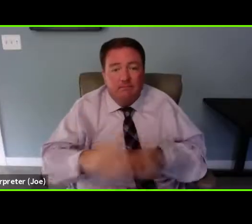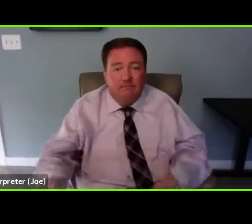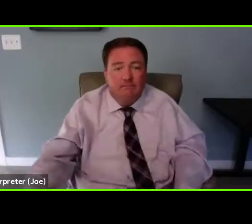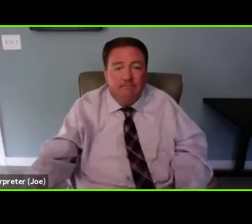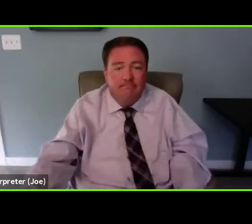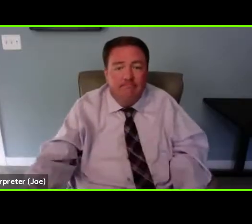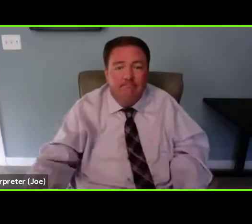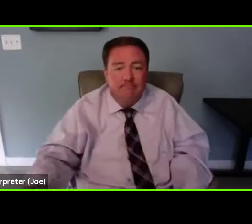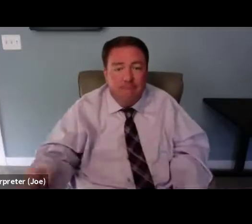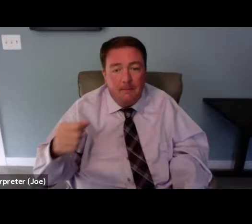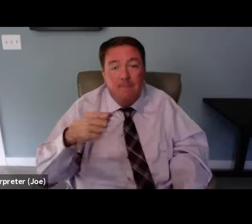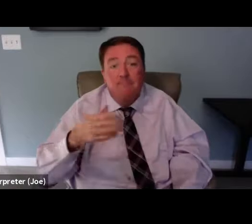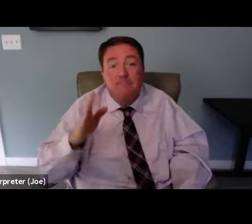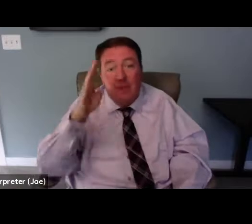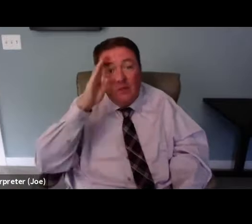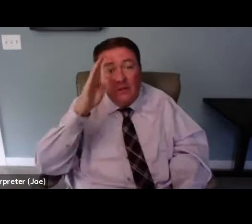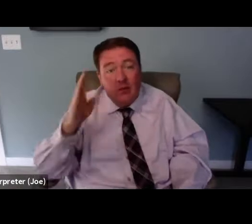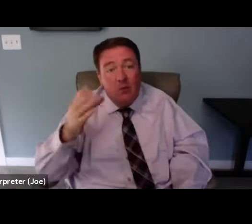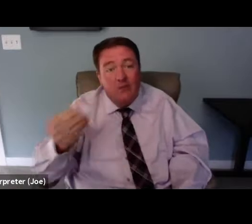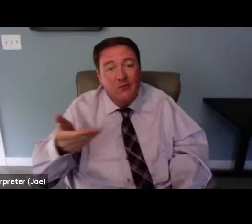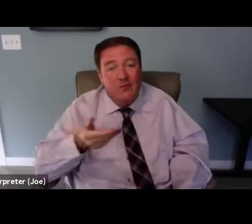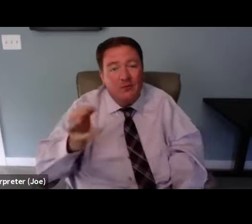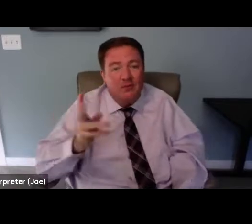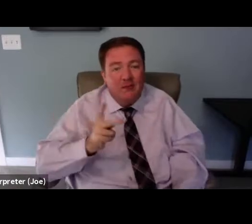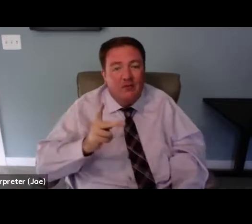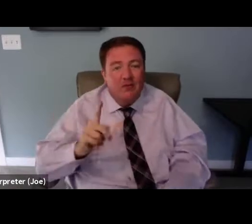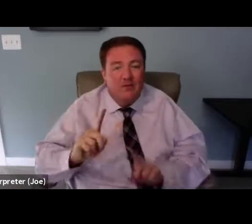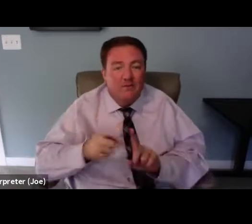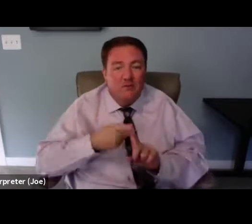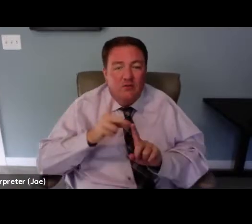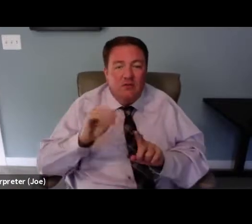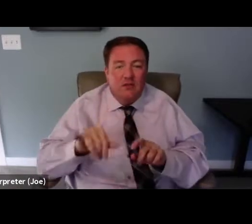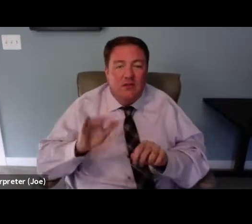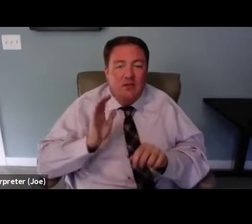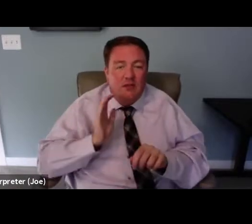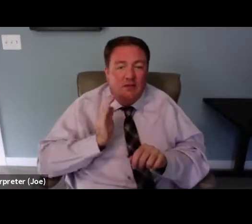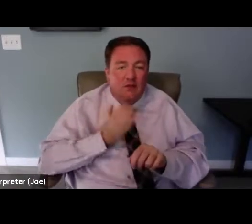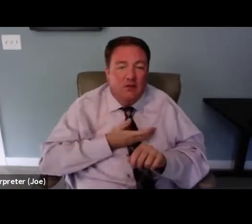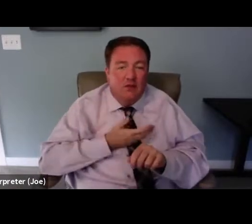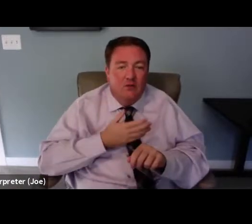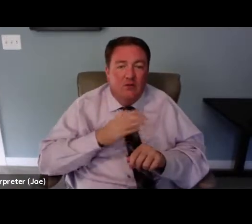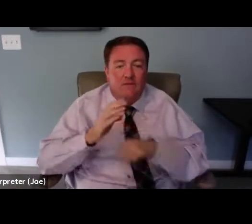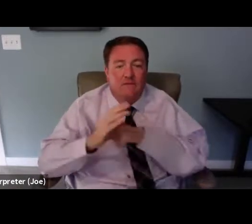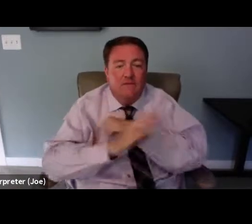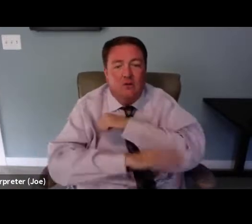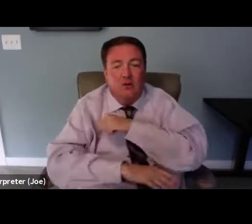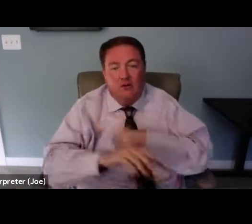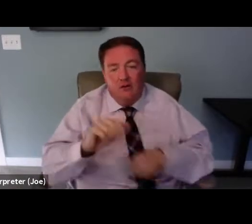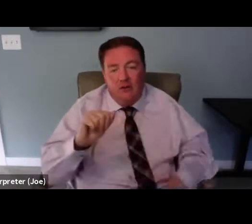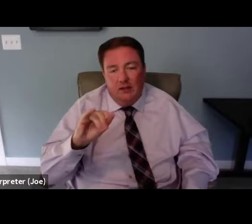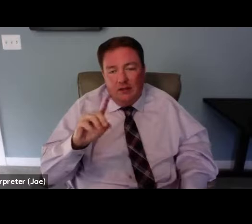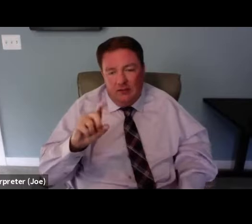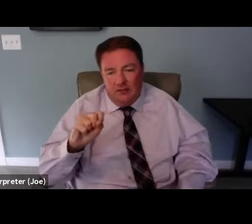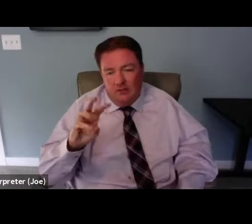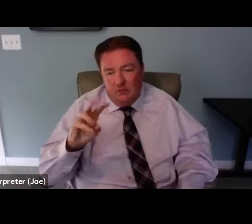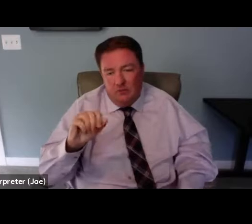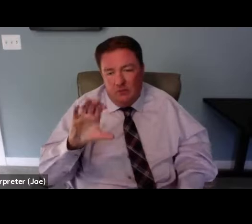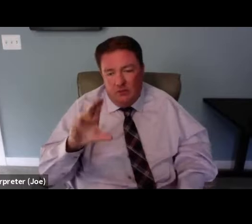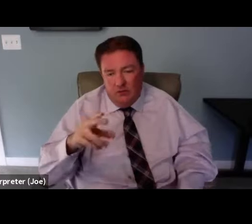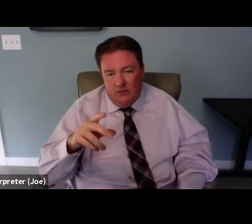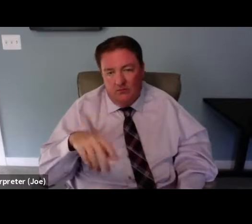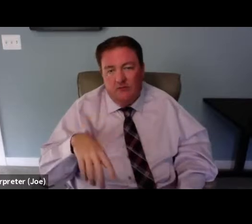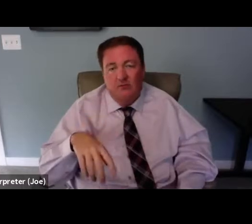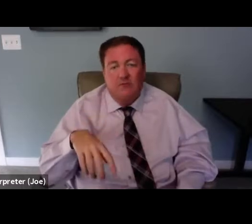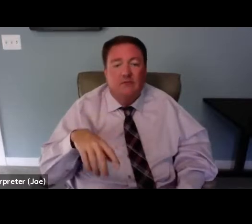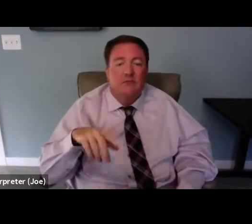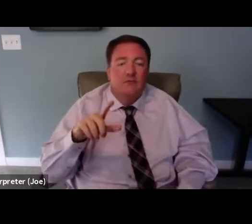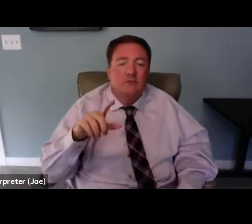Hello, everyone, and welcome back to the first day of our fall 2021 AIDS Watch. We're so happy that you decided to join us today on National